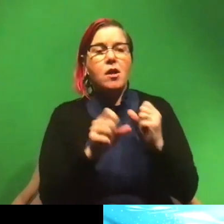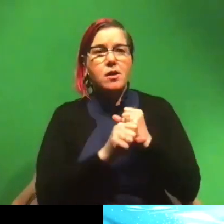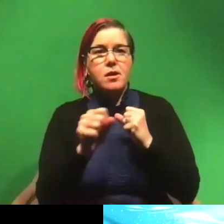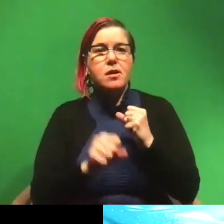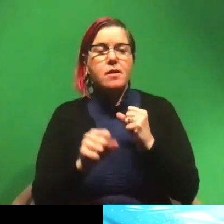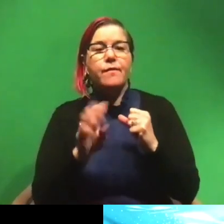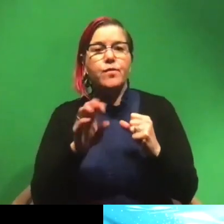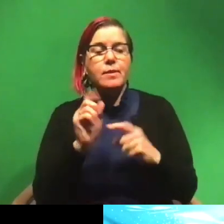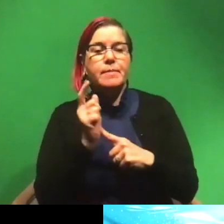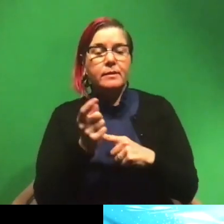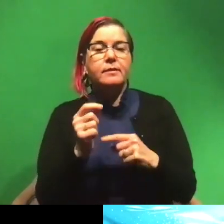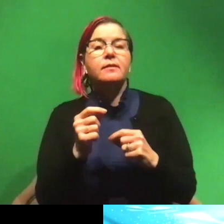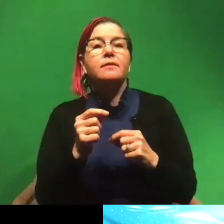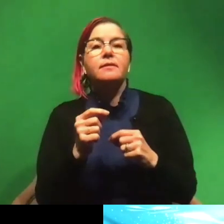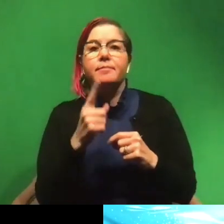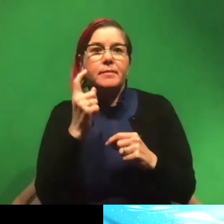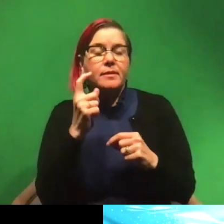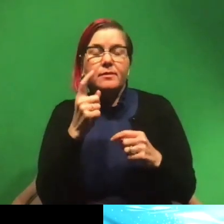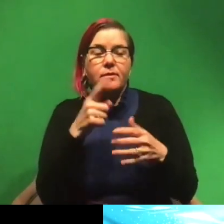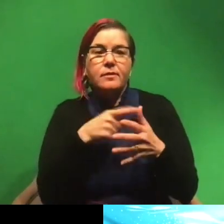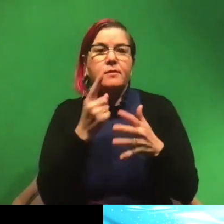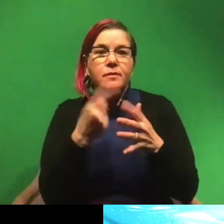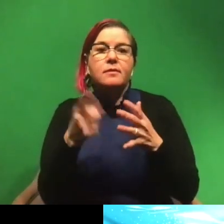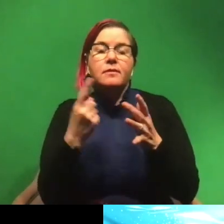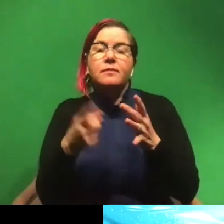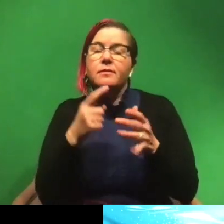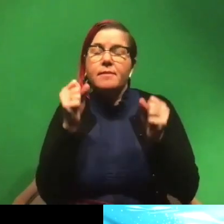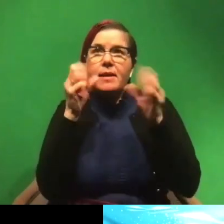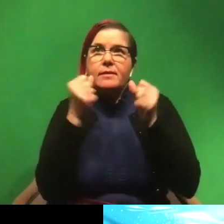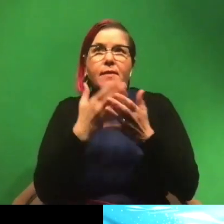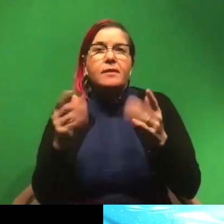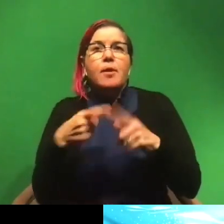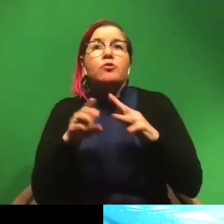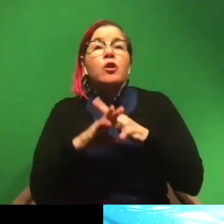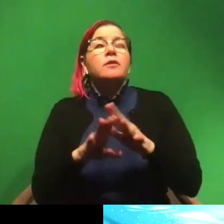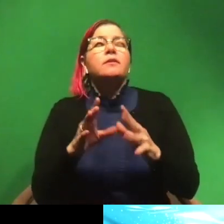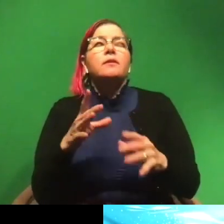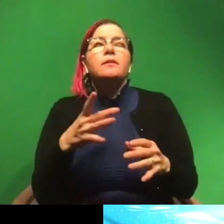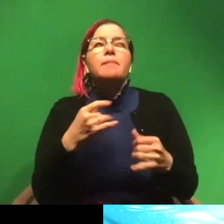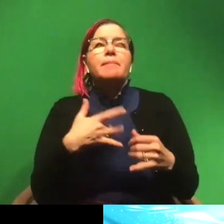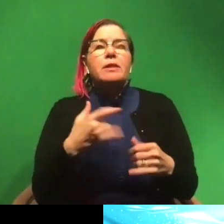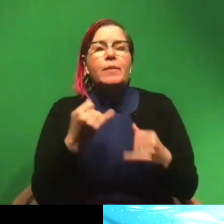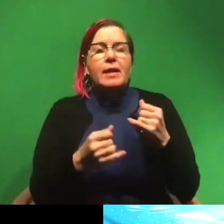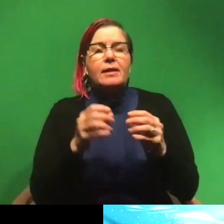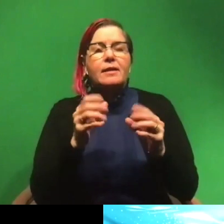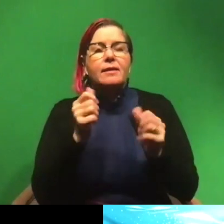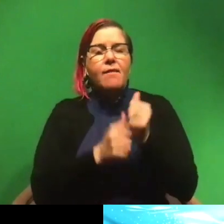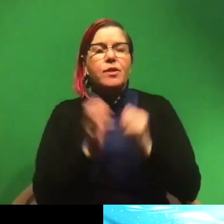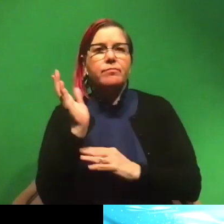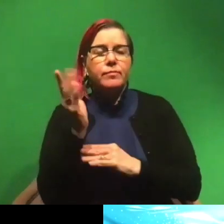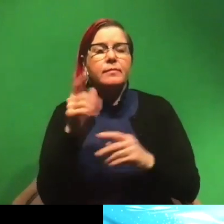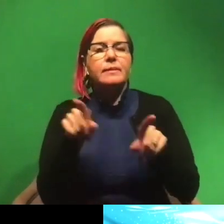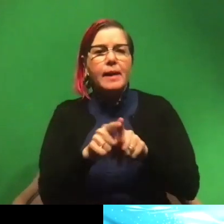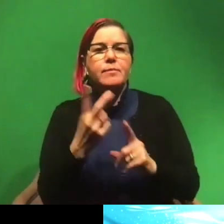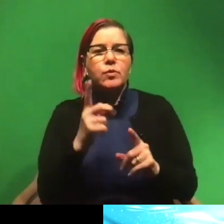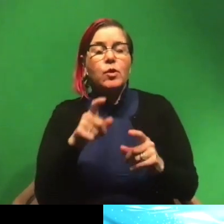for 40 minutes, uh, because there's so many things to say about sharks and they're amazing. So, um, we like to end every session with the same two questions.